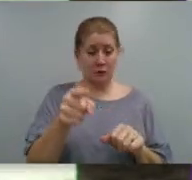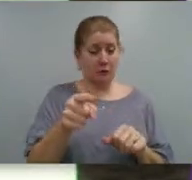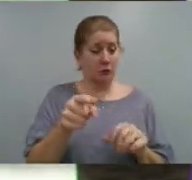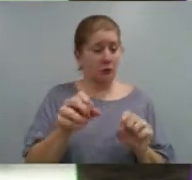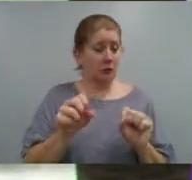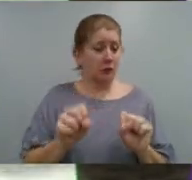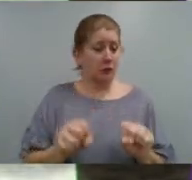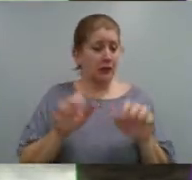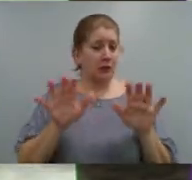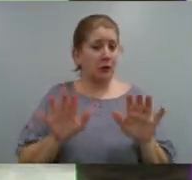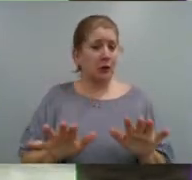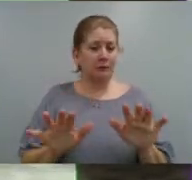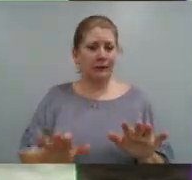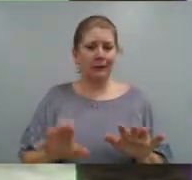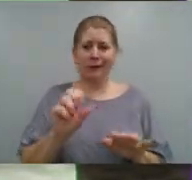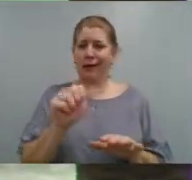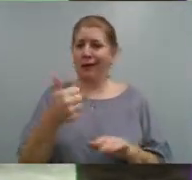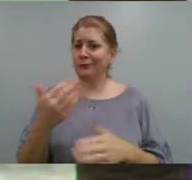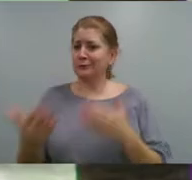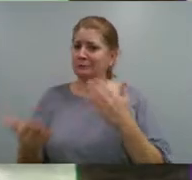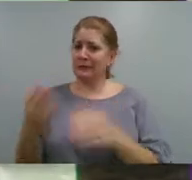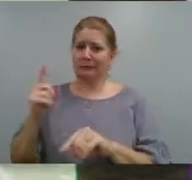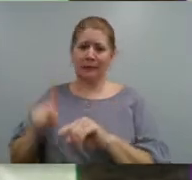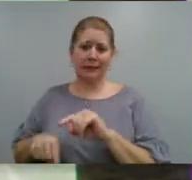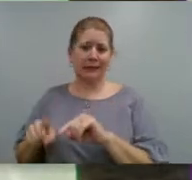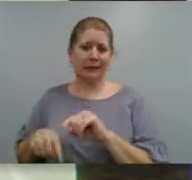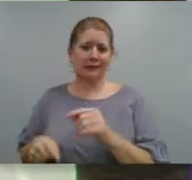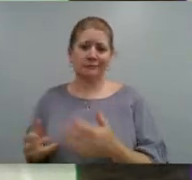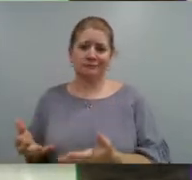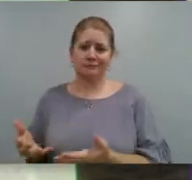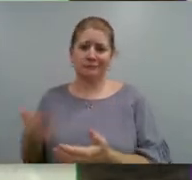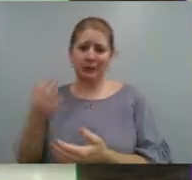yourself down, others might not be able to very easily.